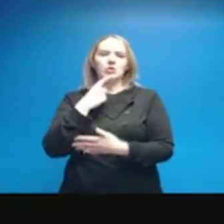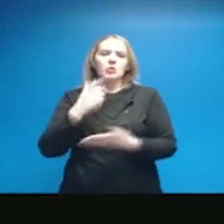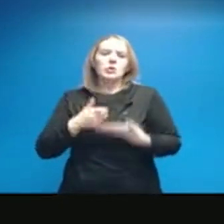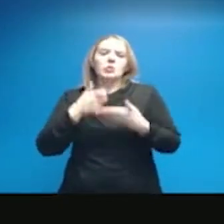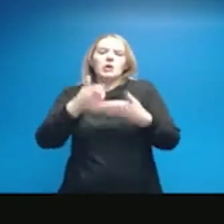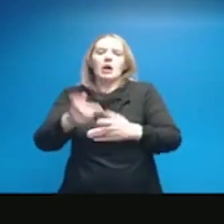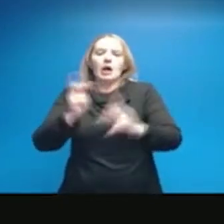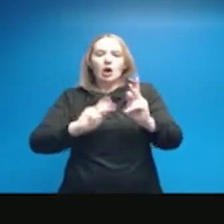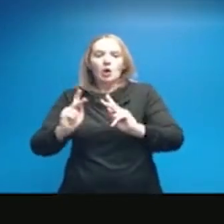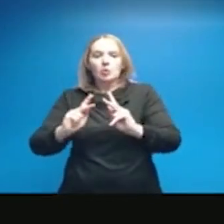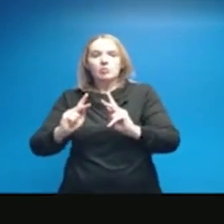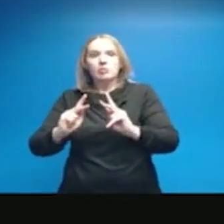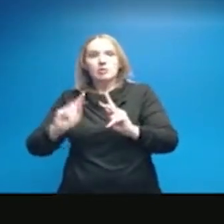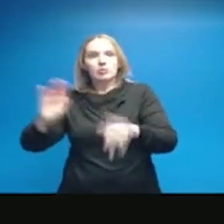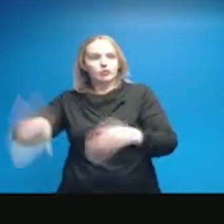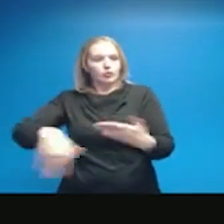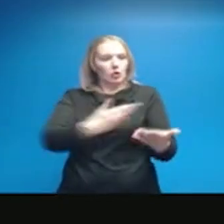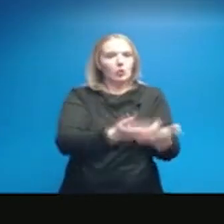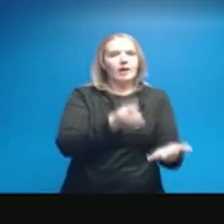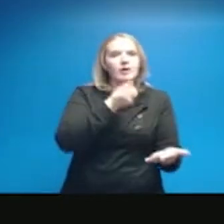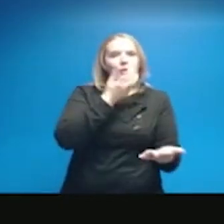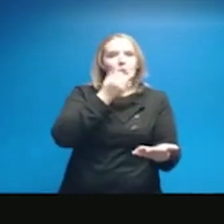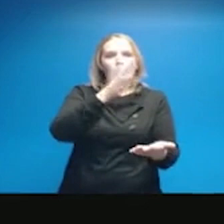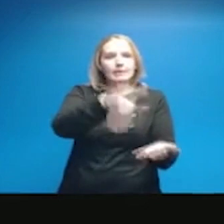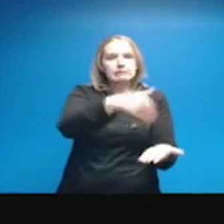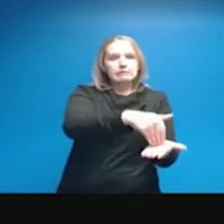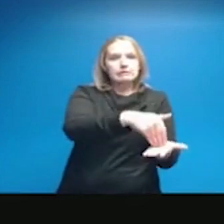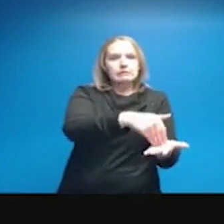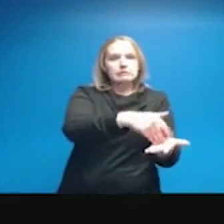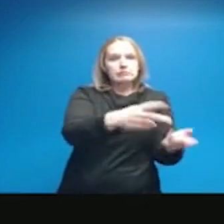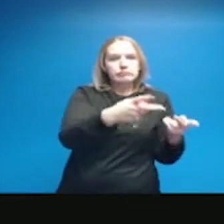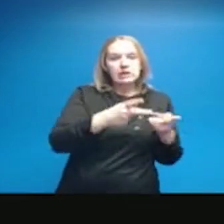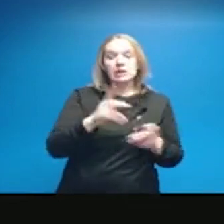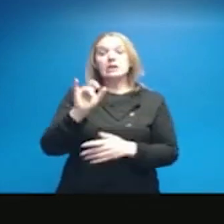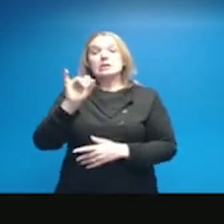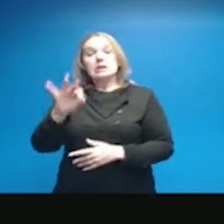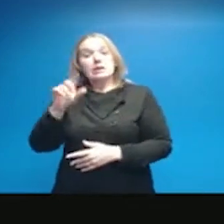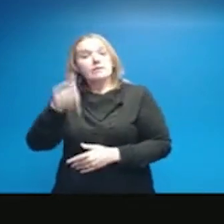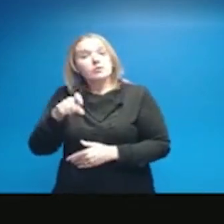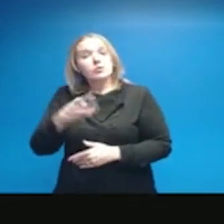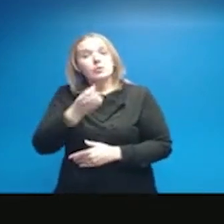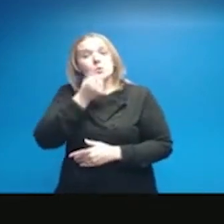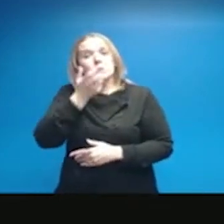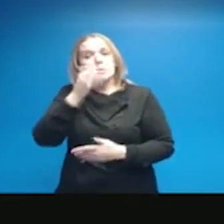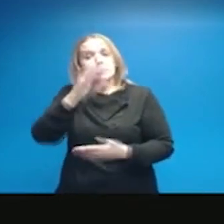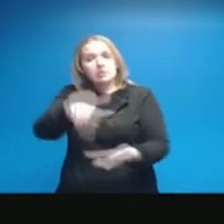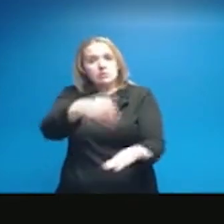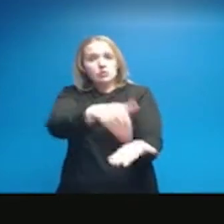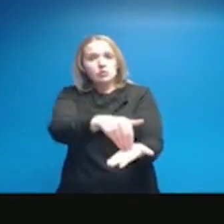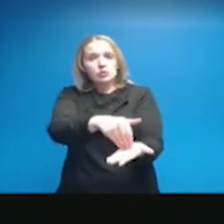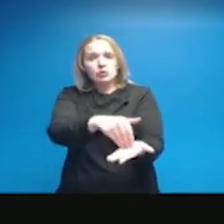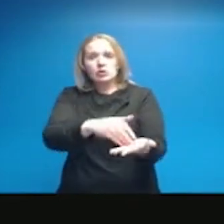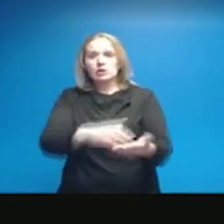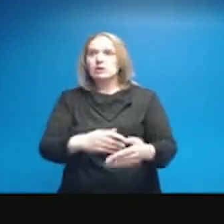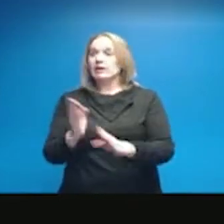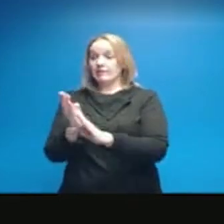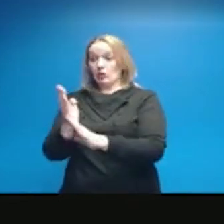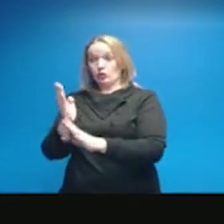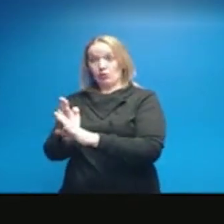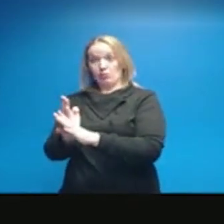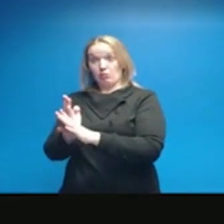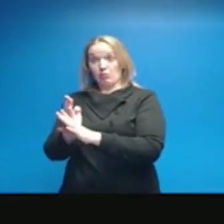get people to warming centers. If you need access to a warming center, if there's a bus route,